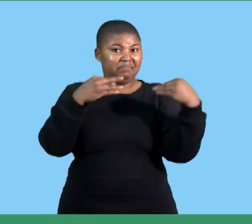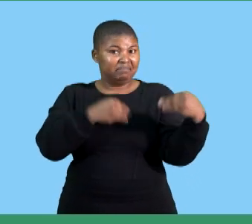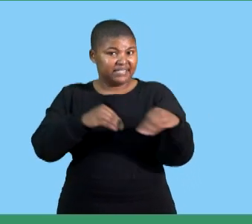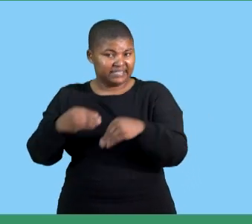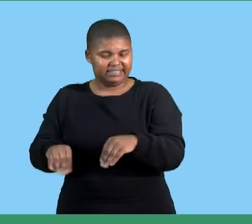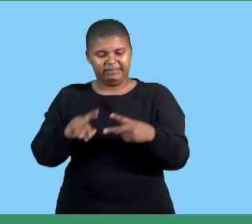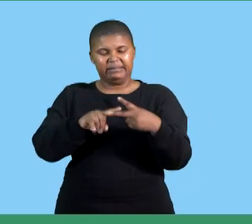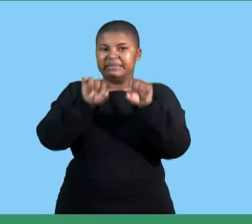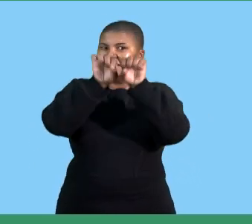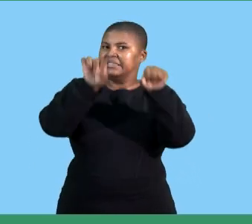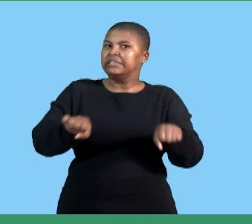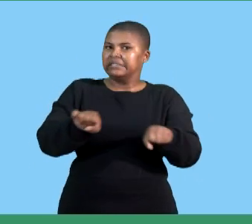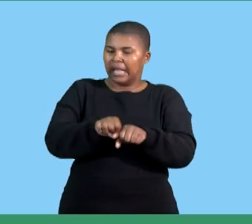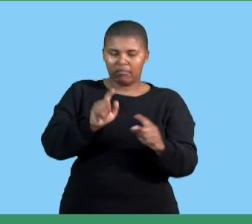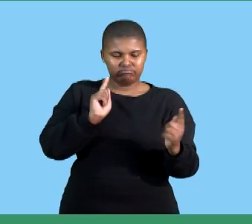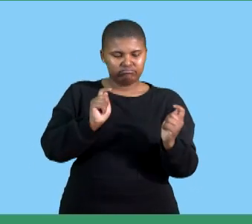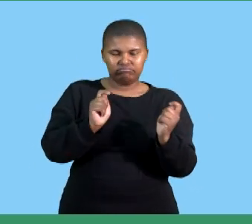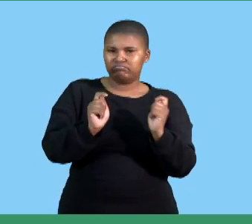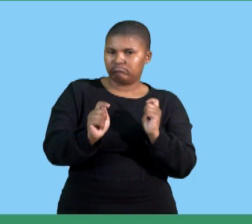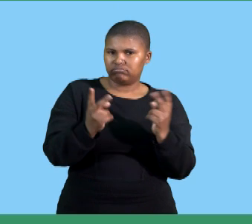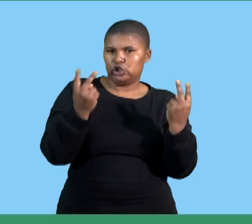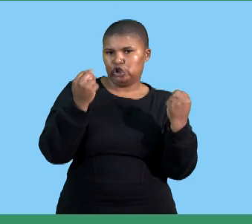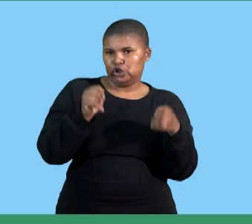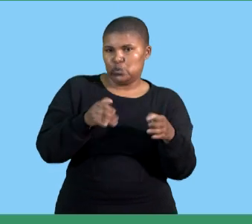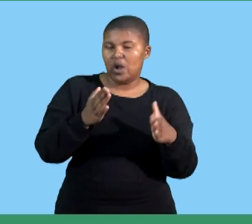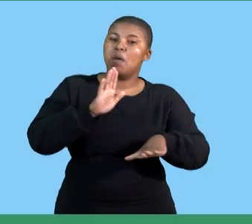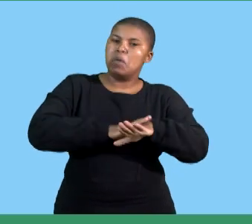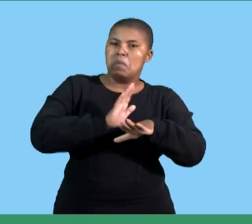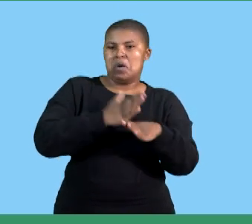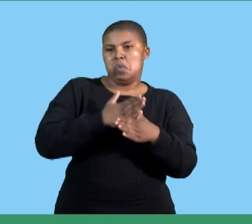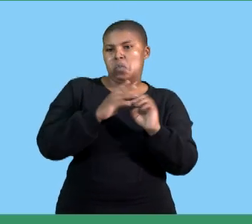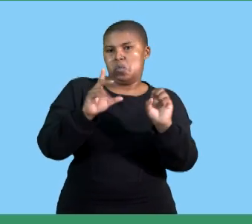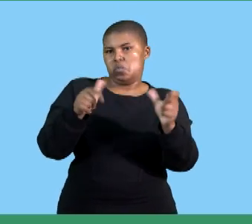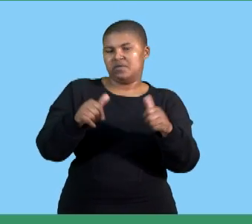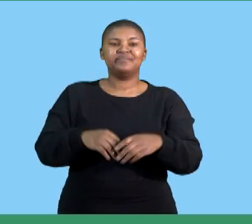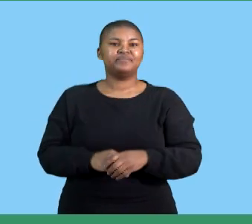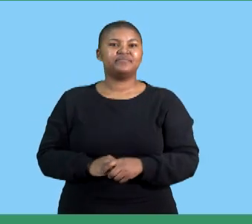in a new way to make it operate more efficiently